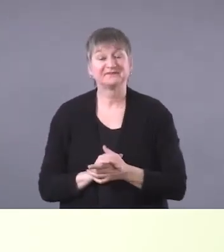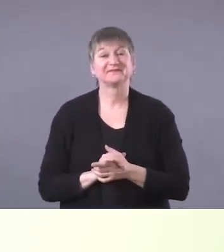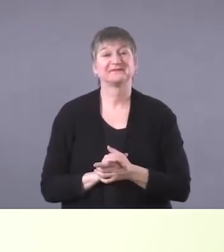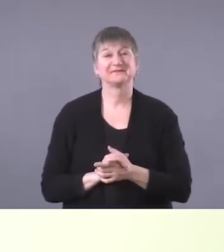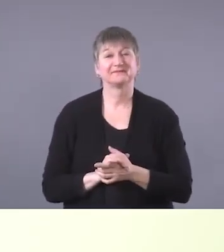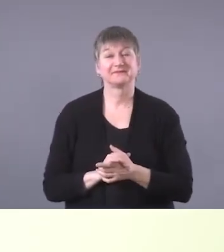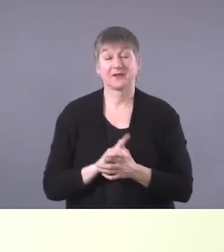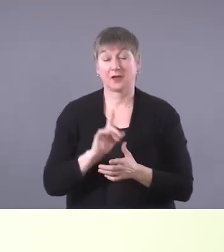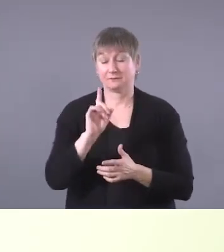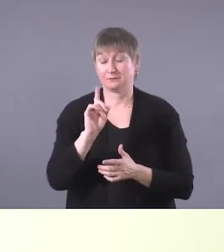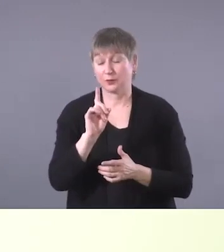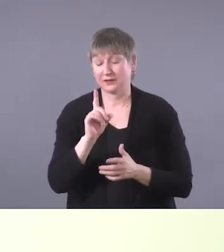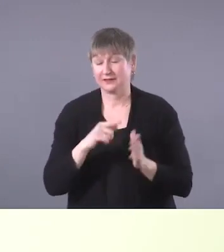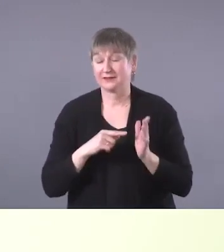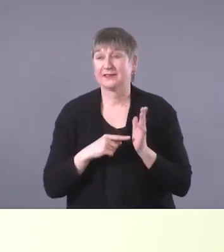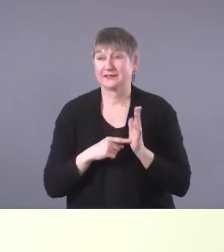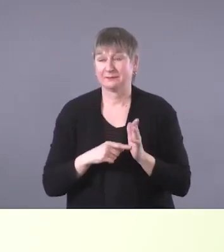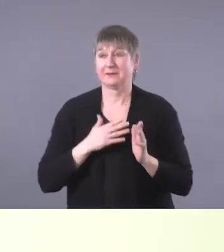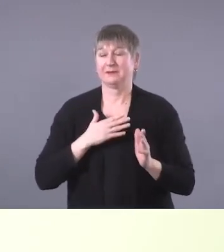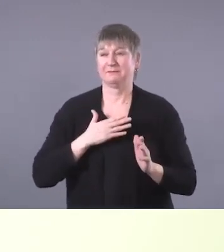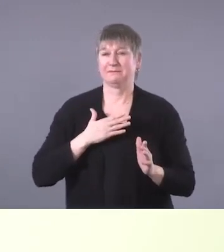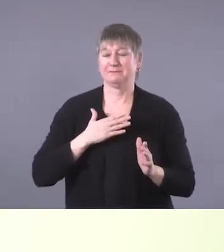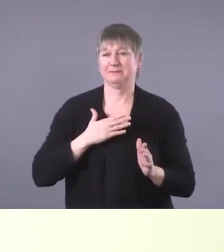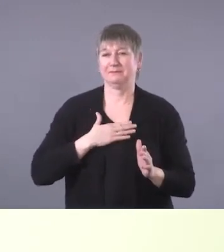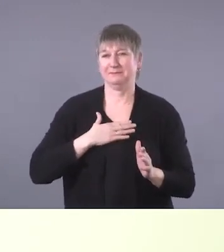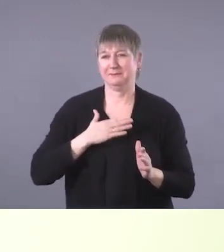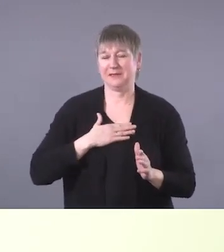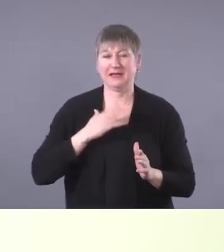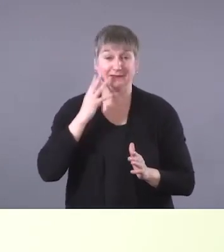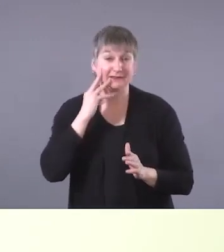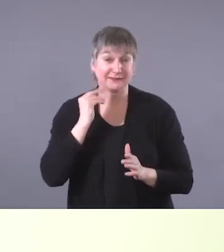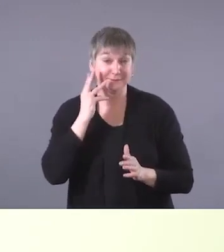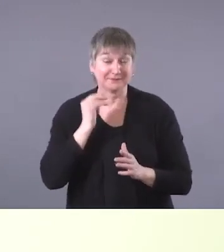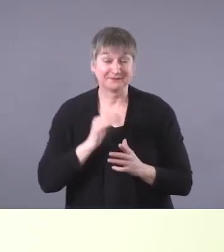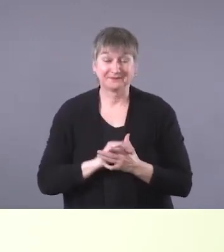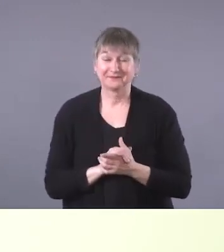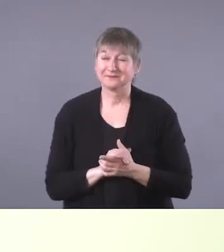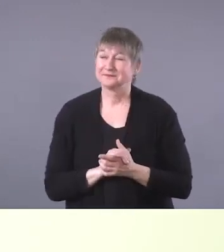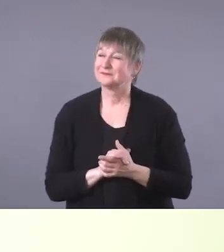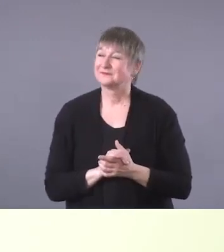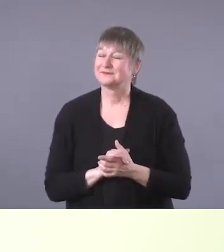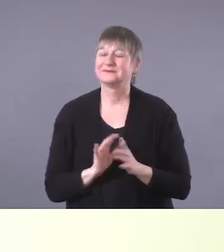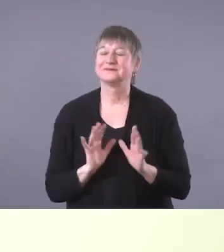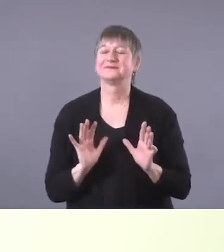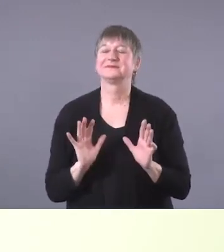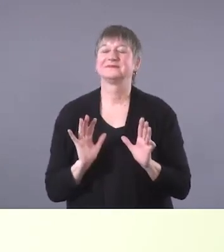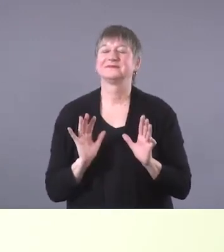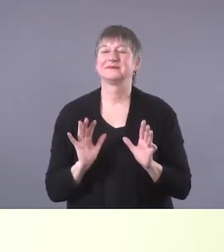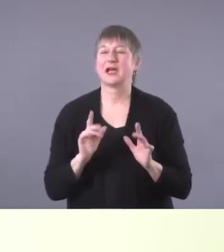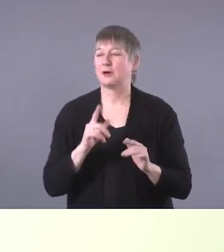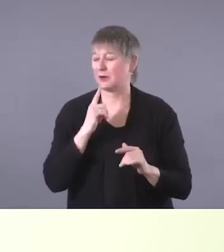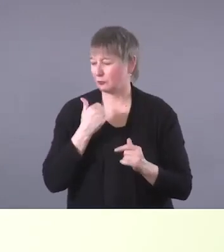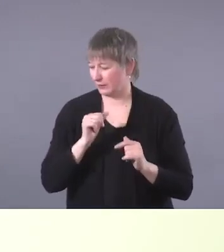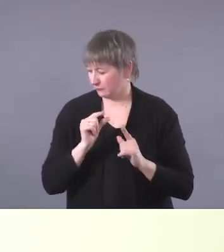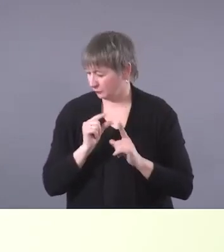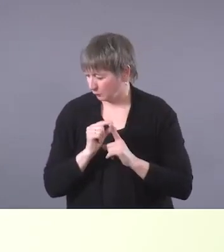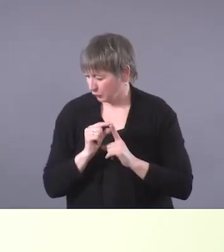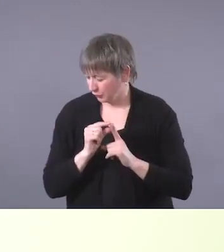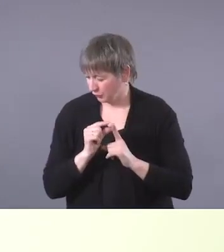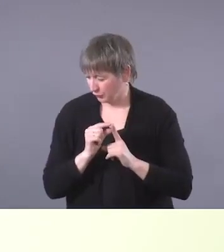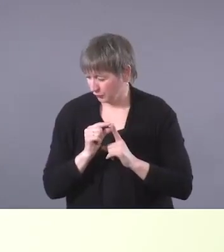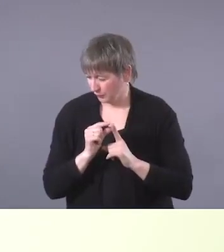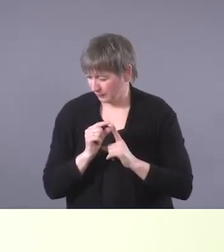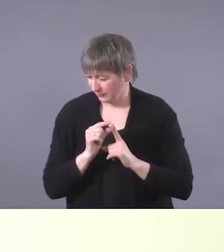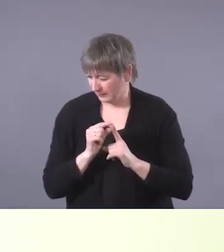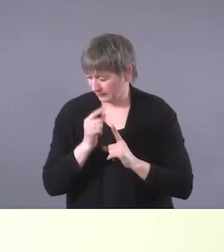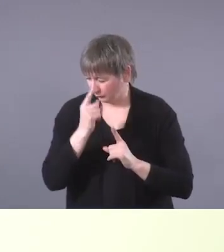example that I've had in the past was, uh, and I know I'm, I meant to find the right word for this. I, I don't think this is the